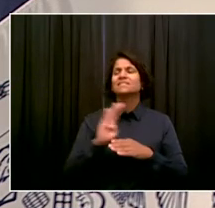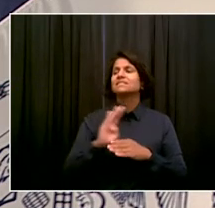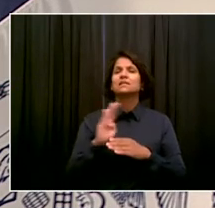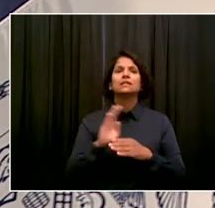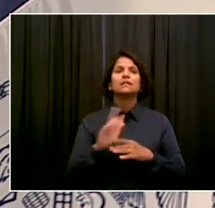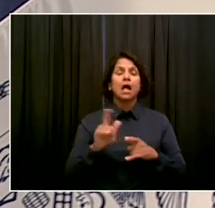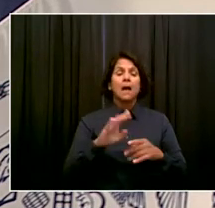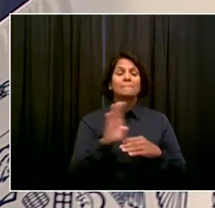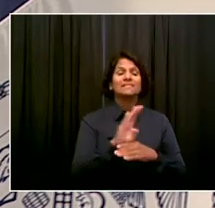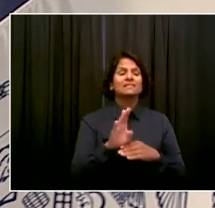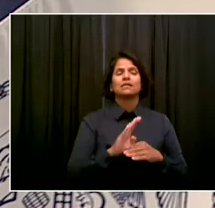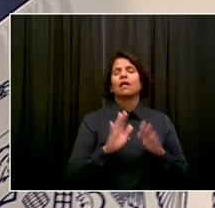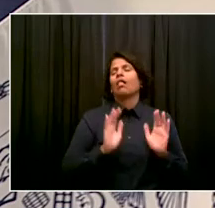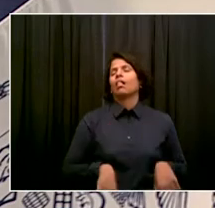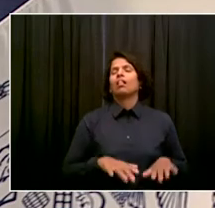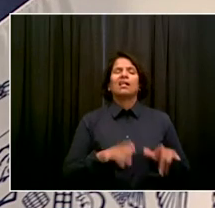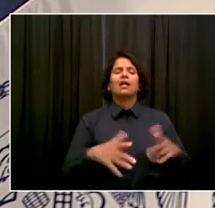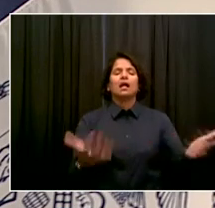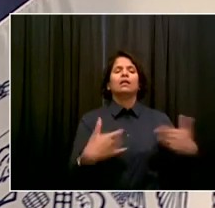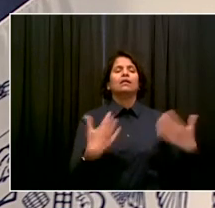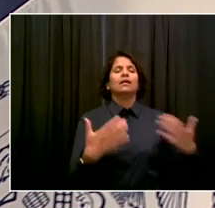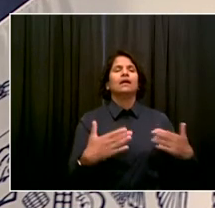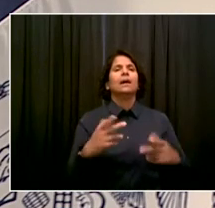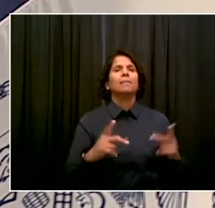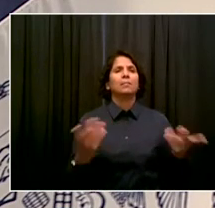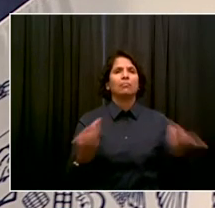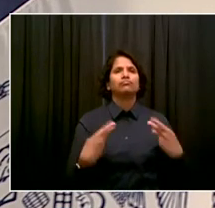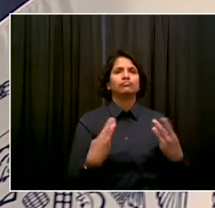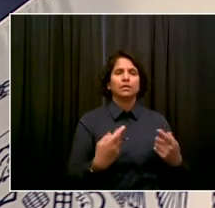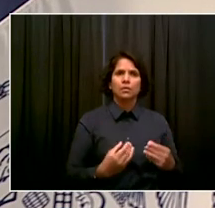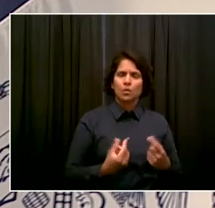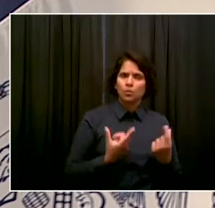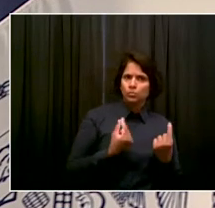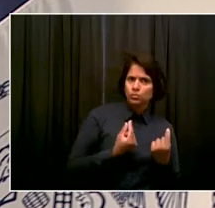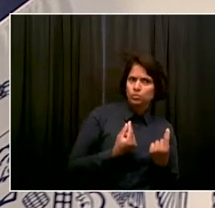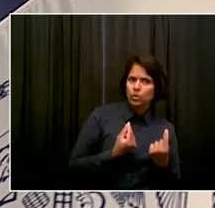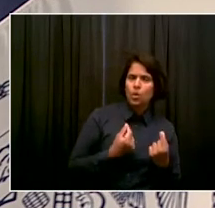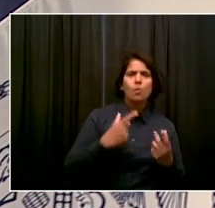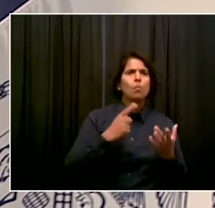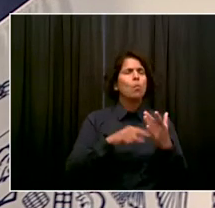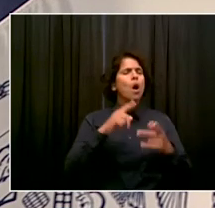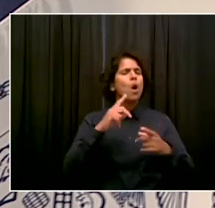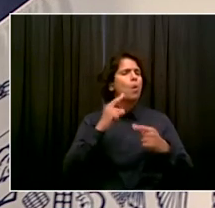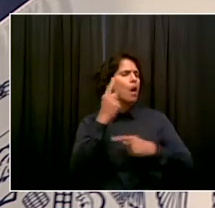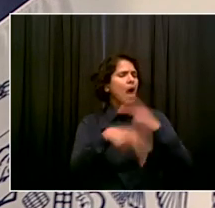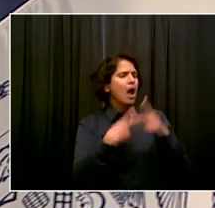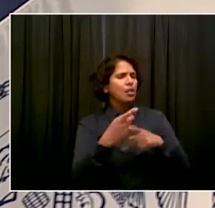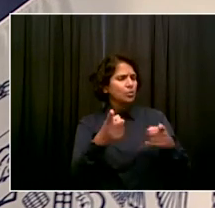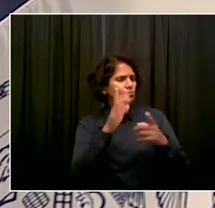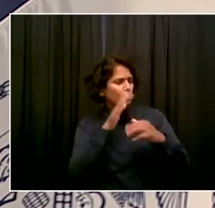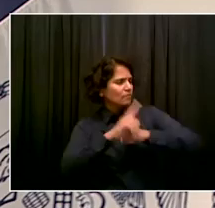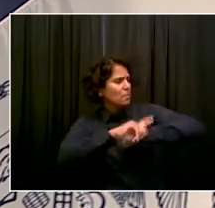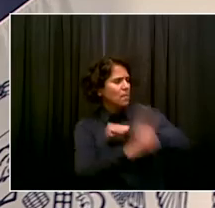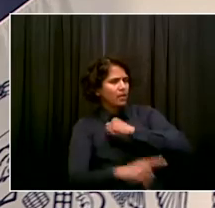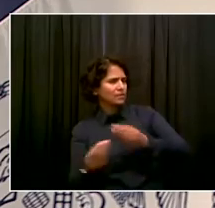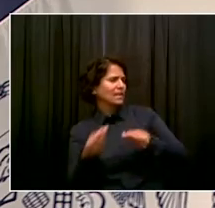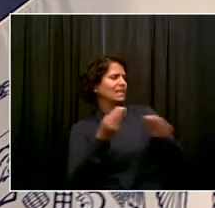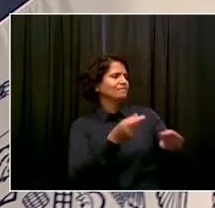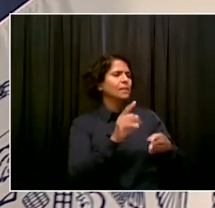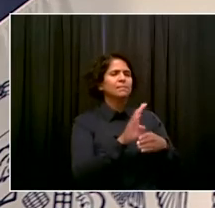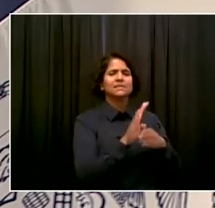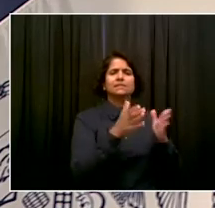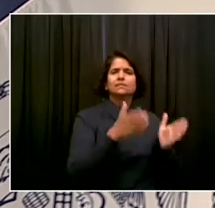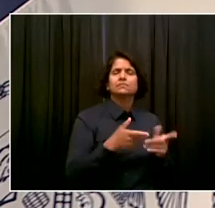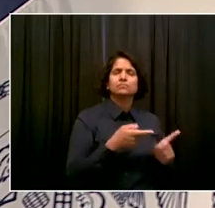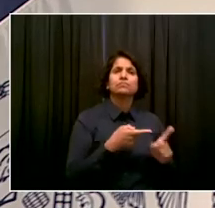them to enforce masks. Now you're asking them to deny people business essentially. And is there concern about how this